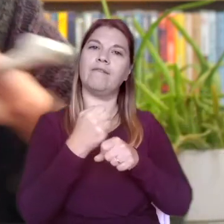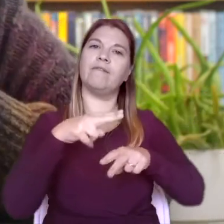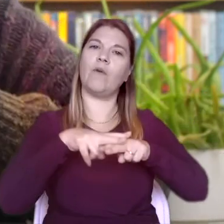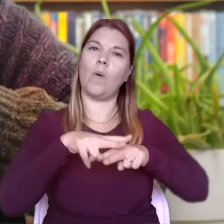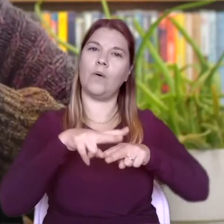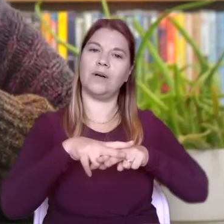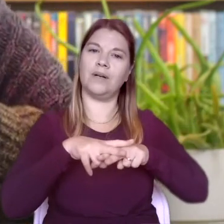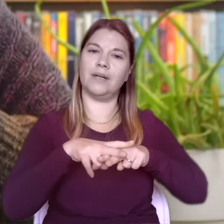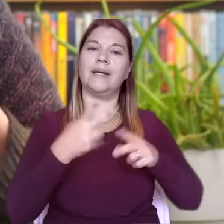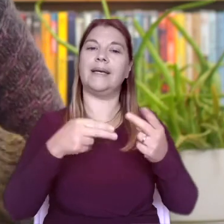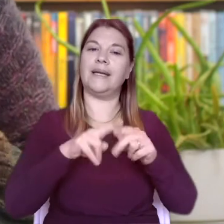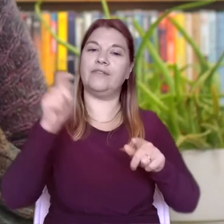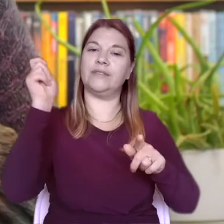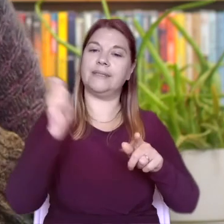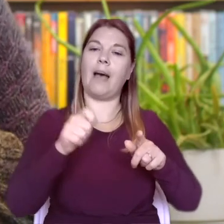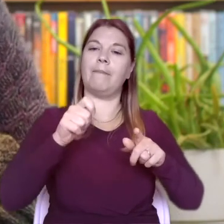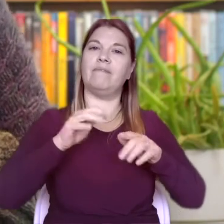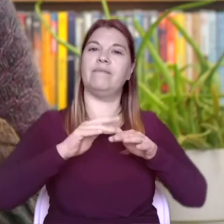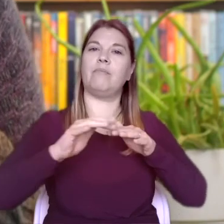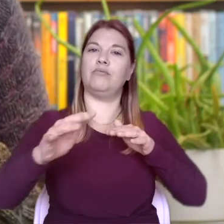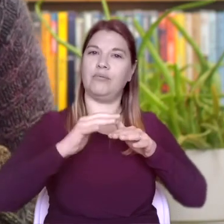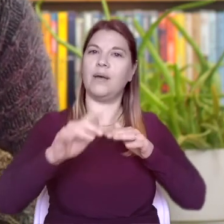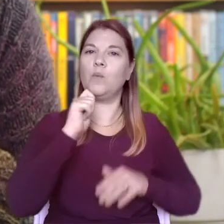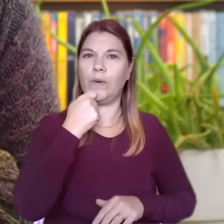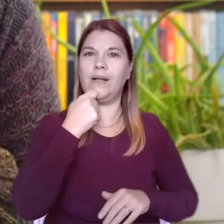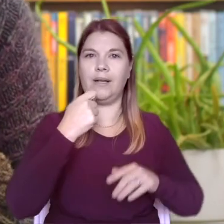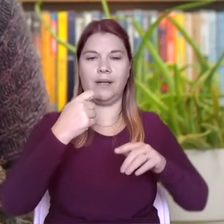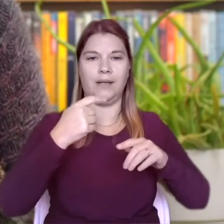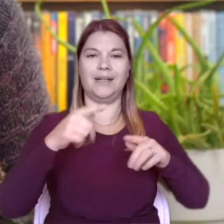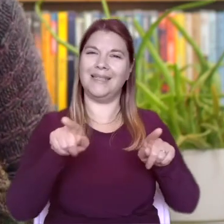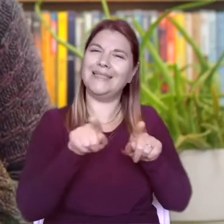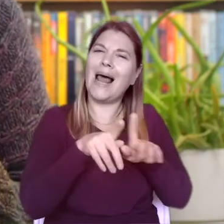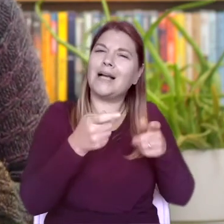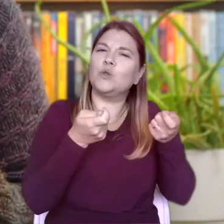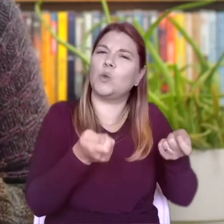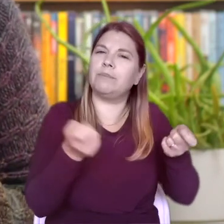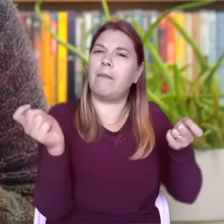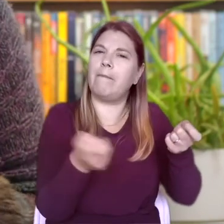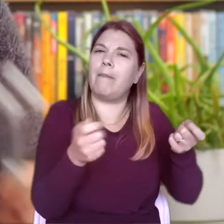it vibrates when I hit it with my little mallet and rings out a bit like the saucepan